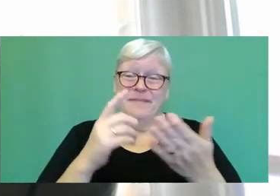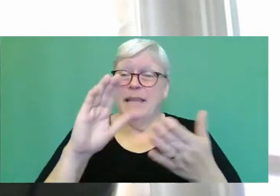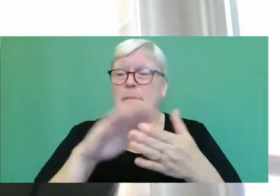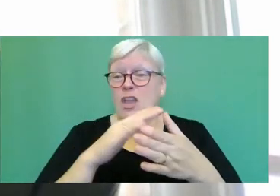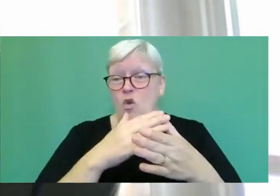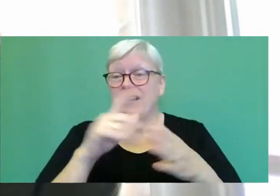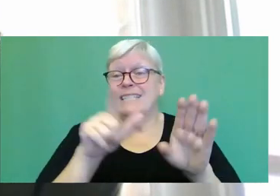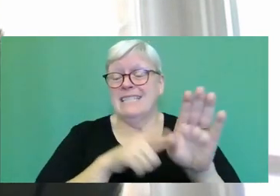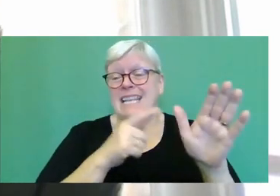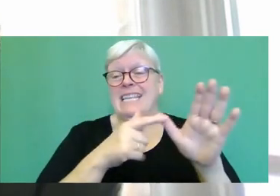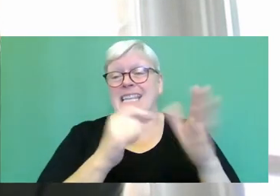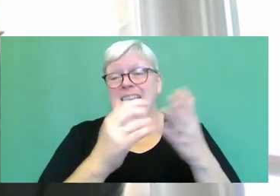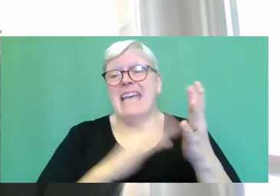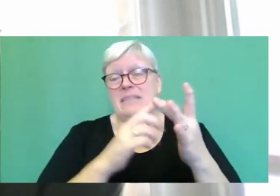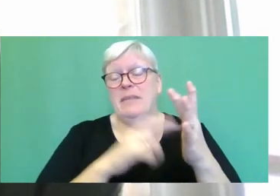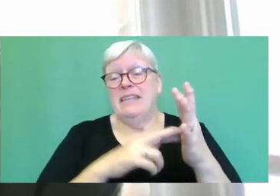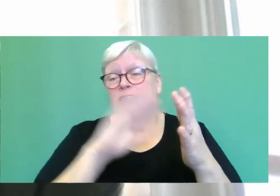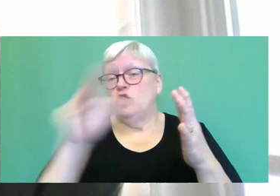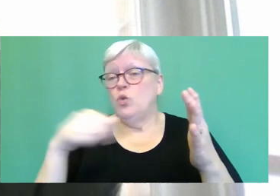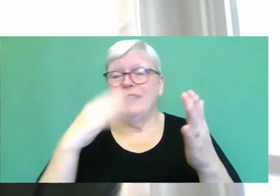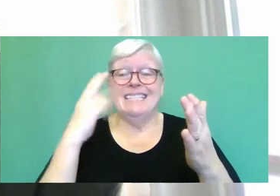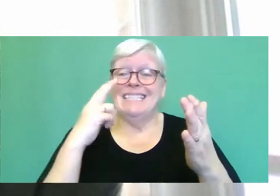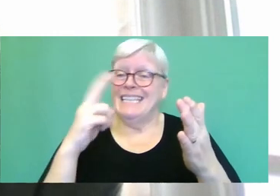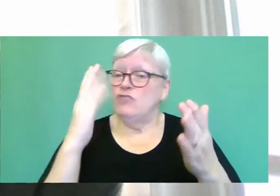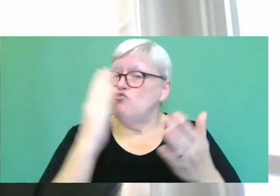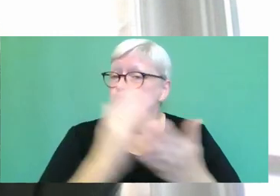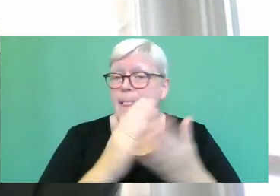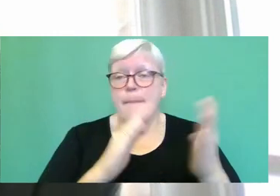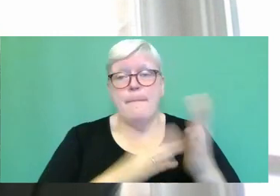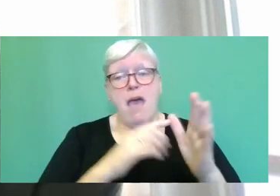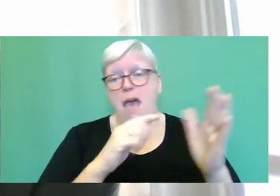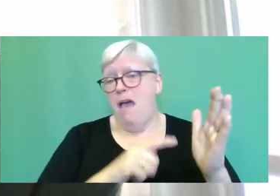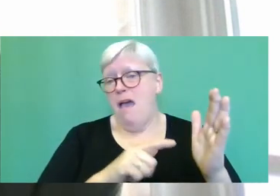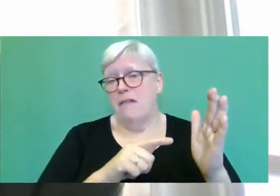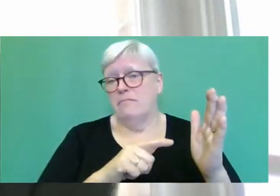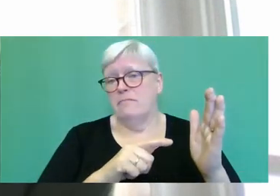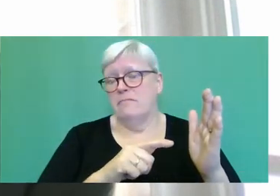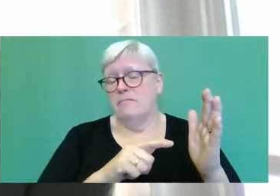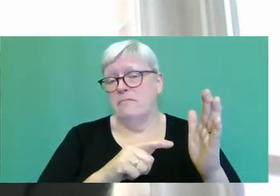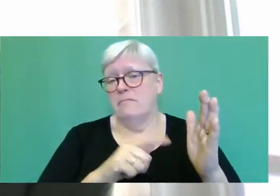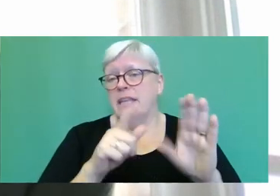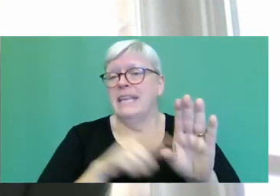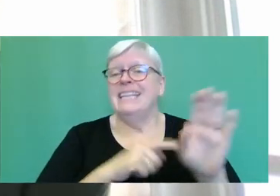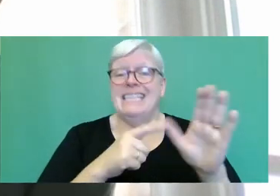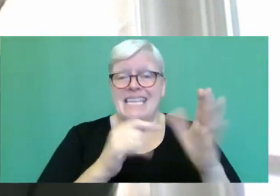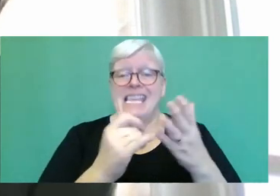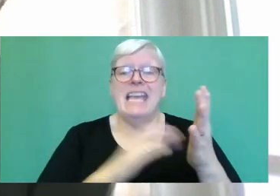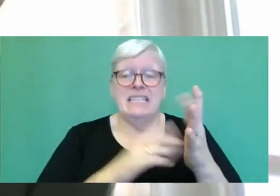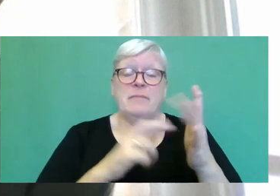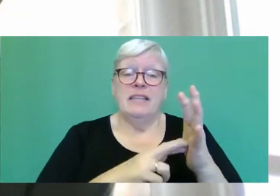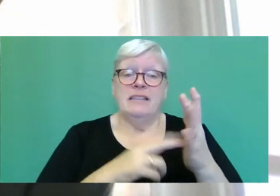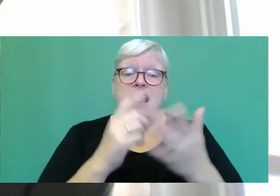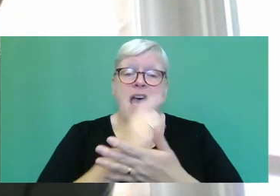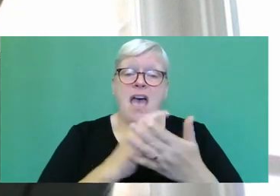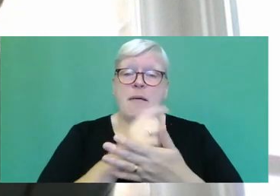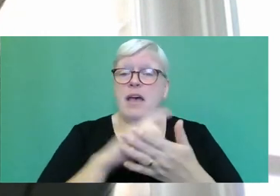Martha, who she is. And Yasmin, I mean, a lot of this book is also about assumptions that we make